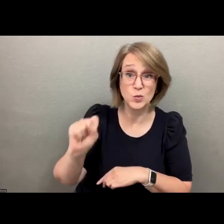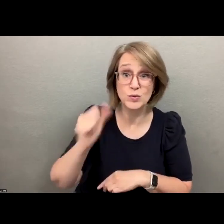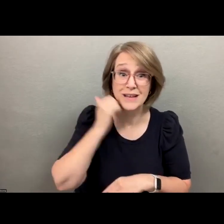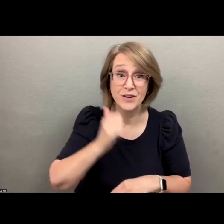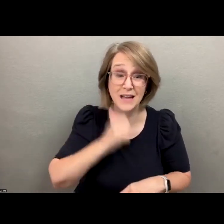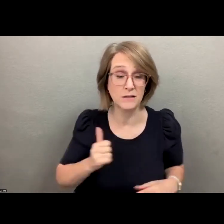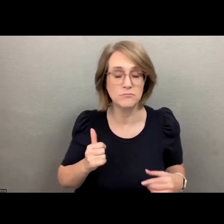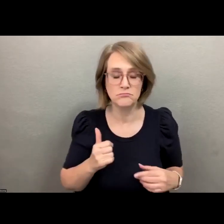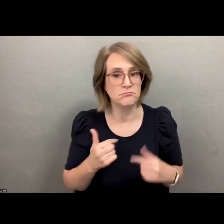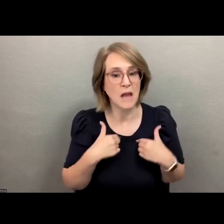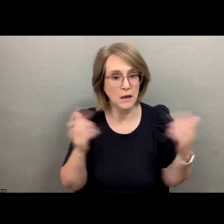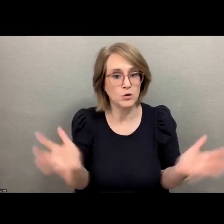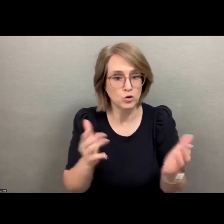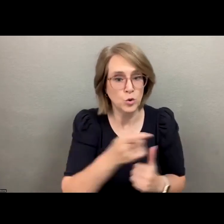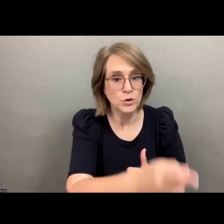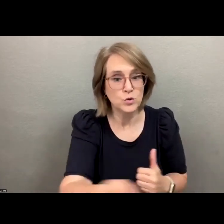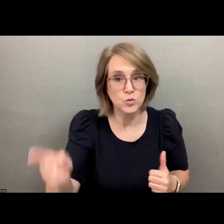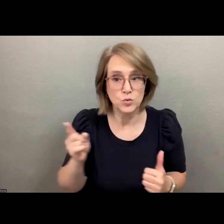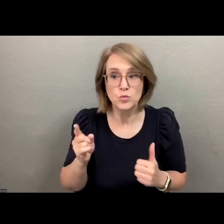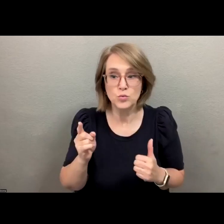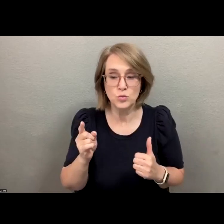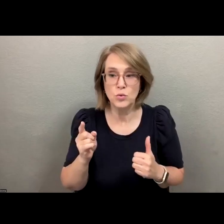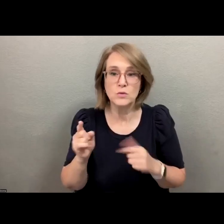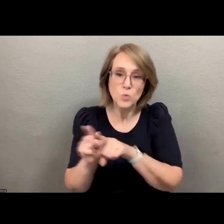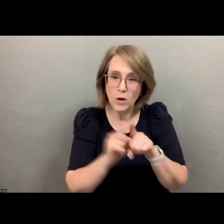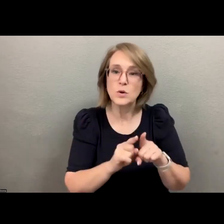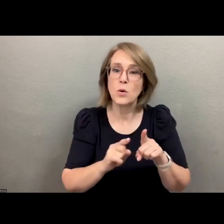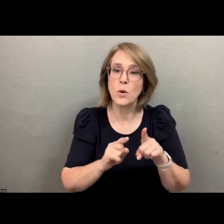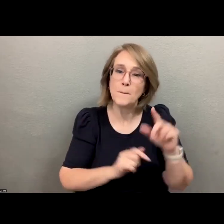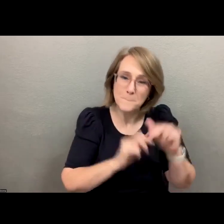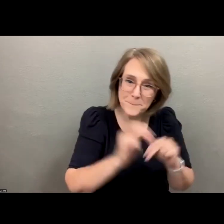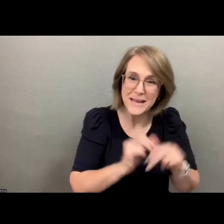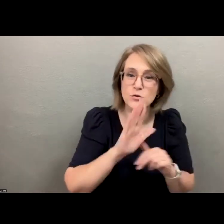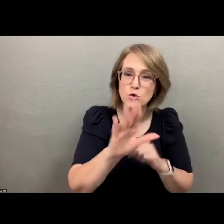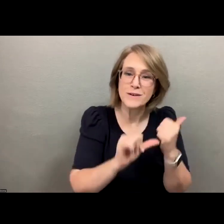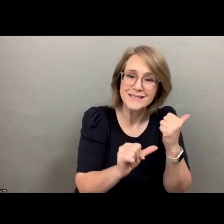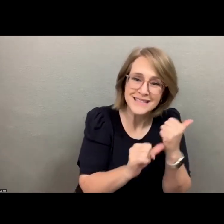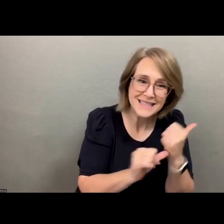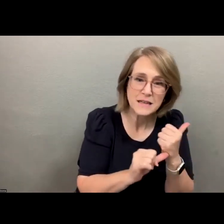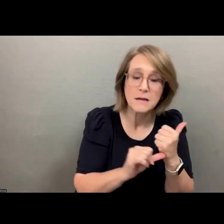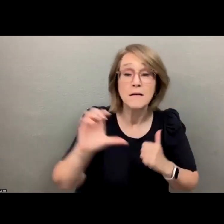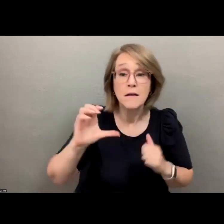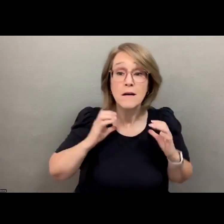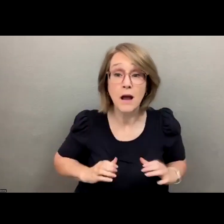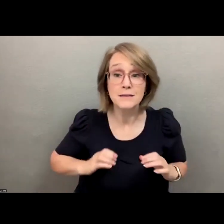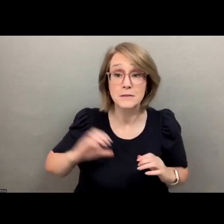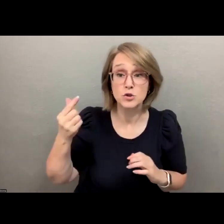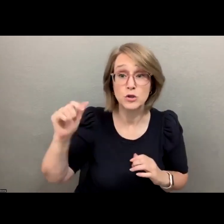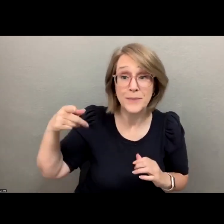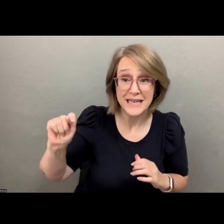said, and I really encourage you to build out these assistants. Custom GPTs is what